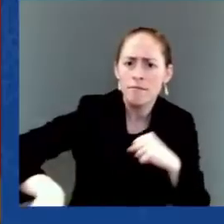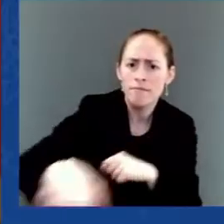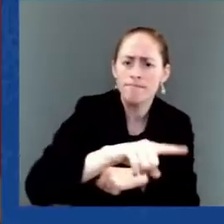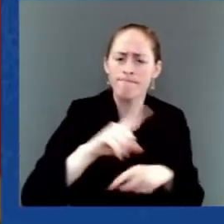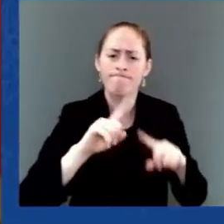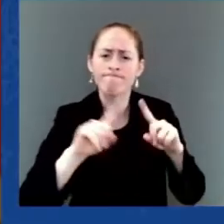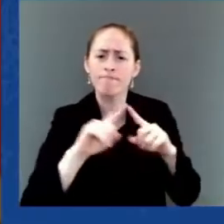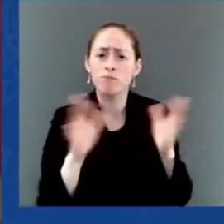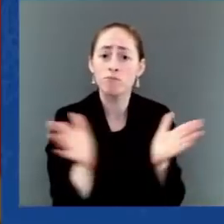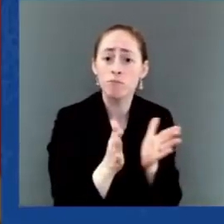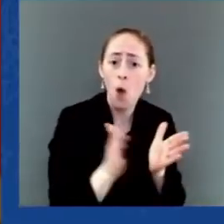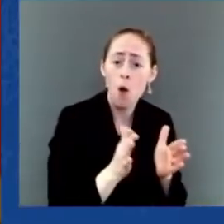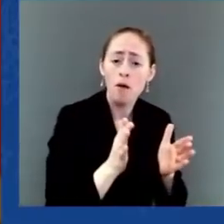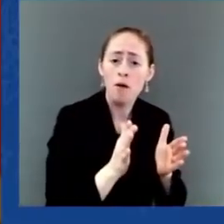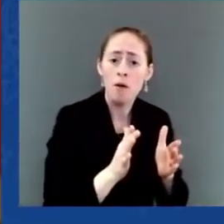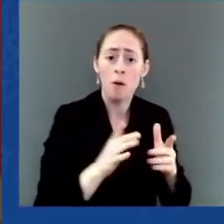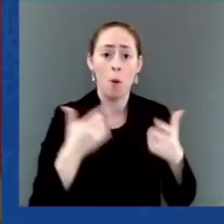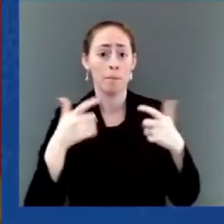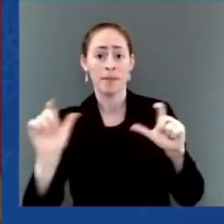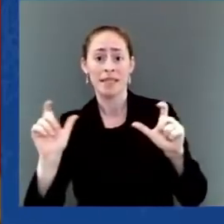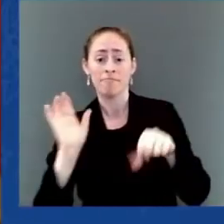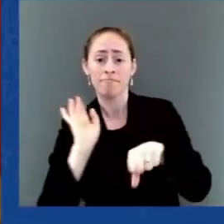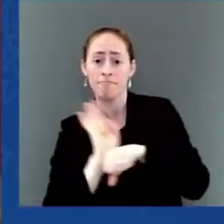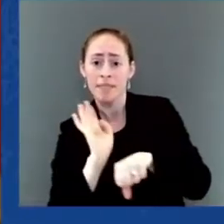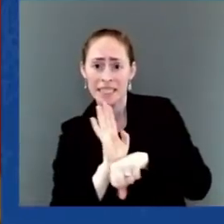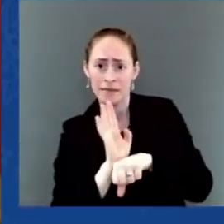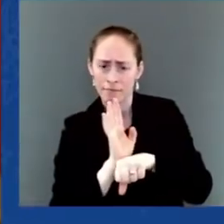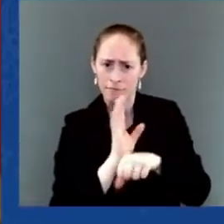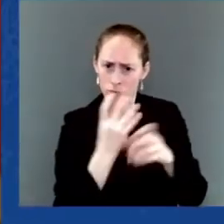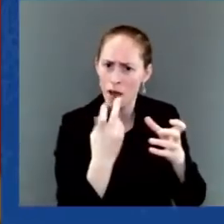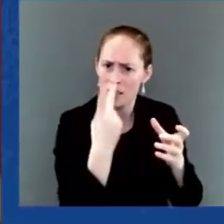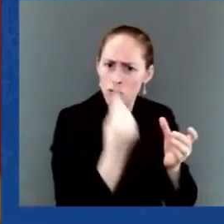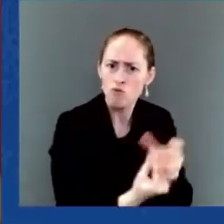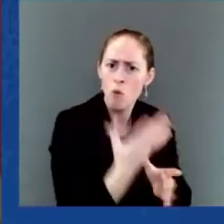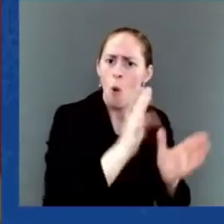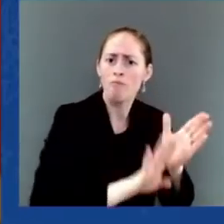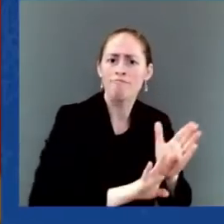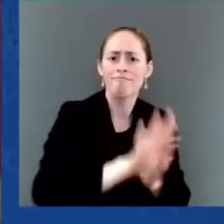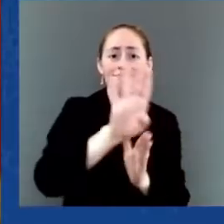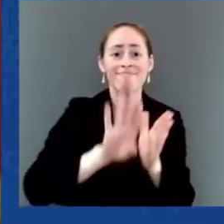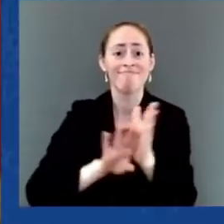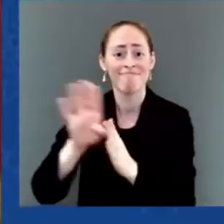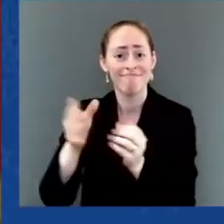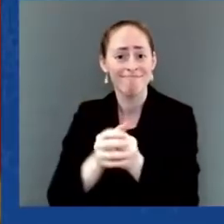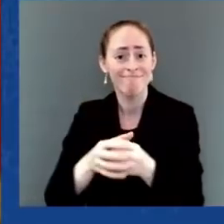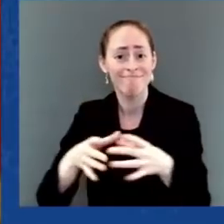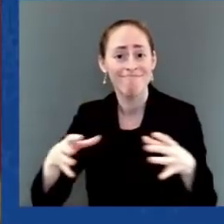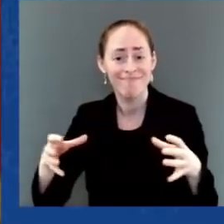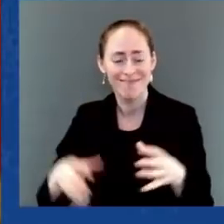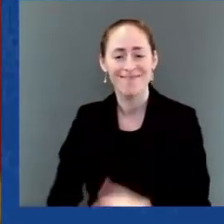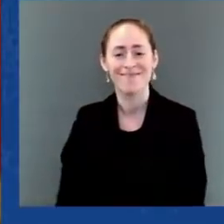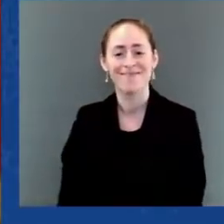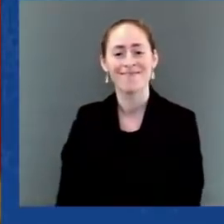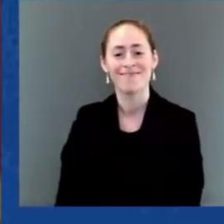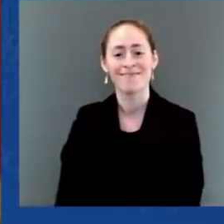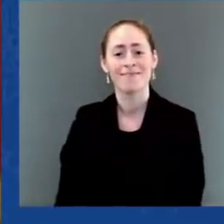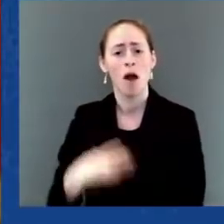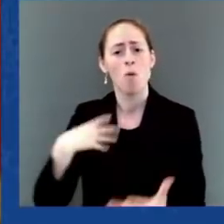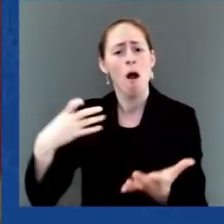hemisphere. A final point I'd like to do is related to today's COVID news in America.